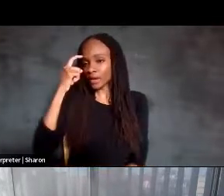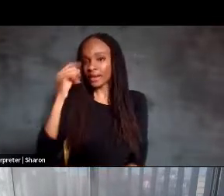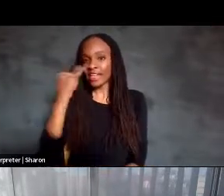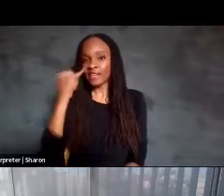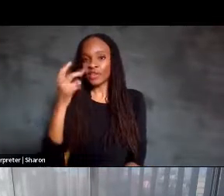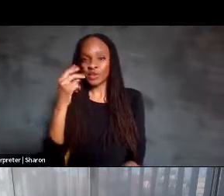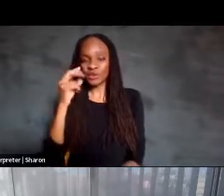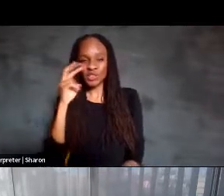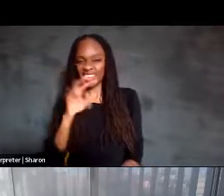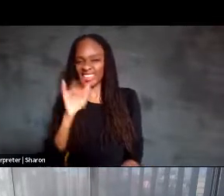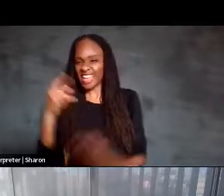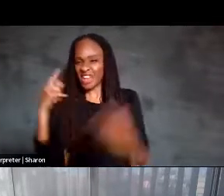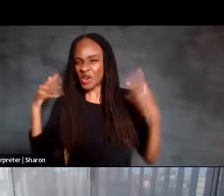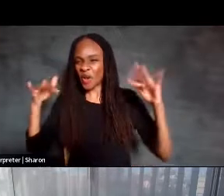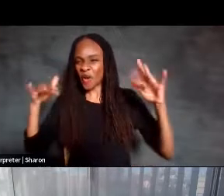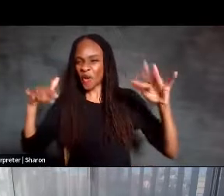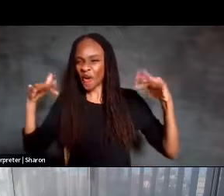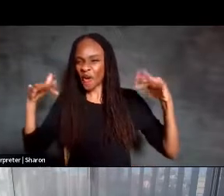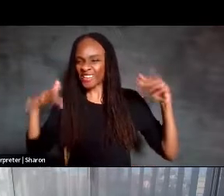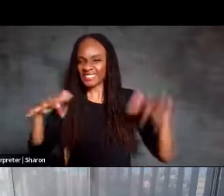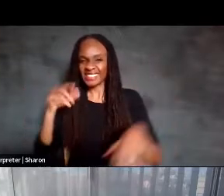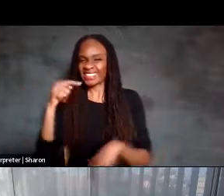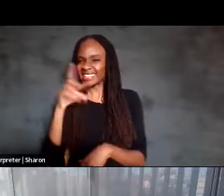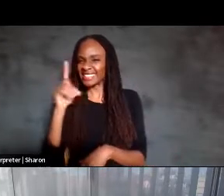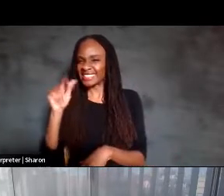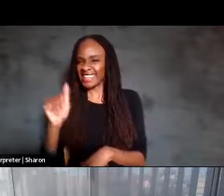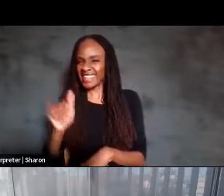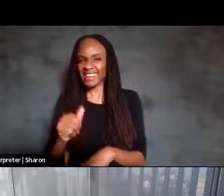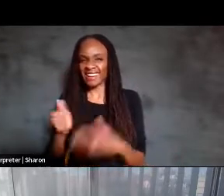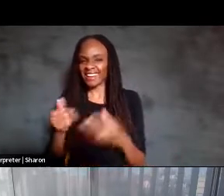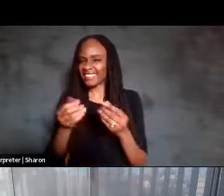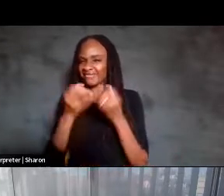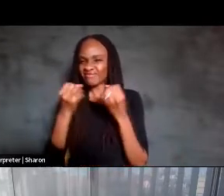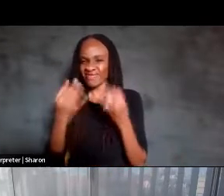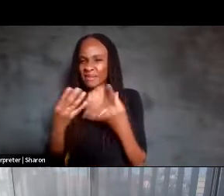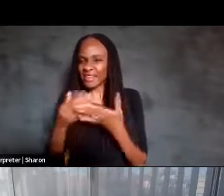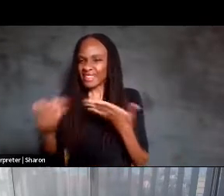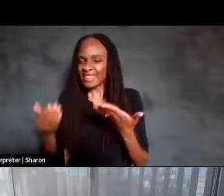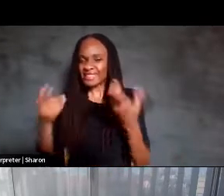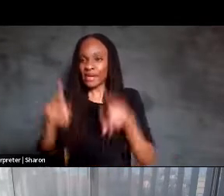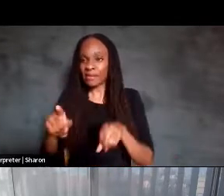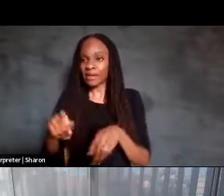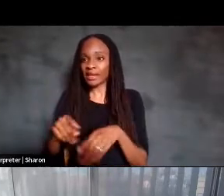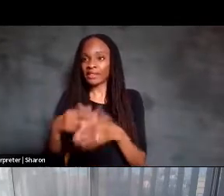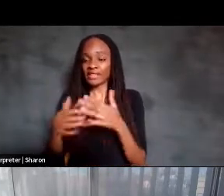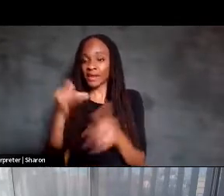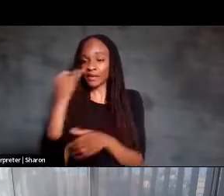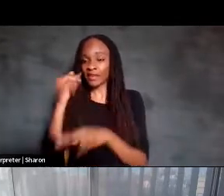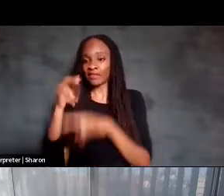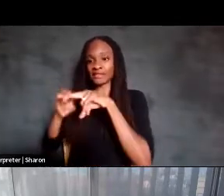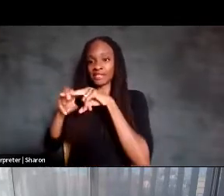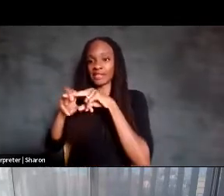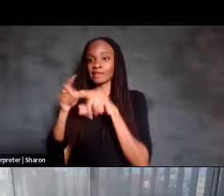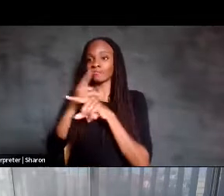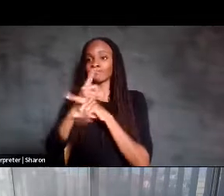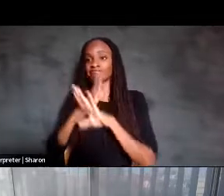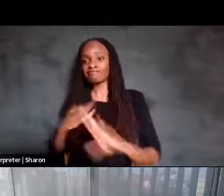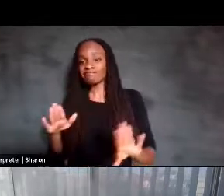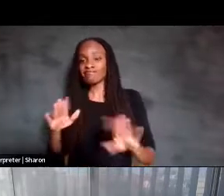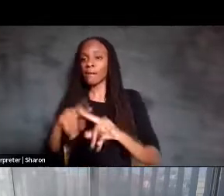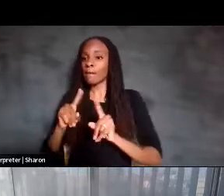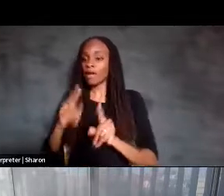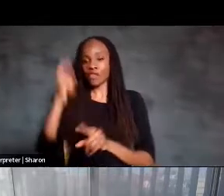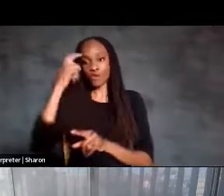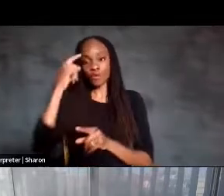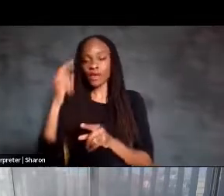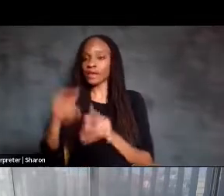this data is, how much stuff is going on here is that even while sitting silently, the brain is actively firing, which makes it very difficult to kind of